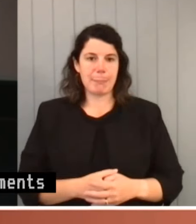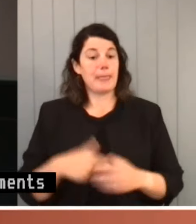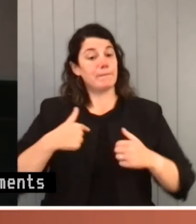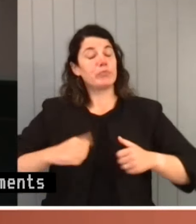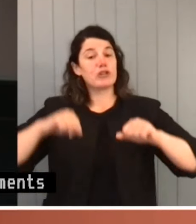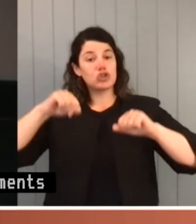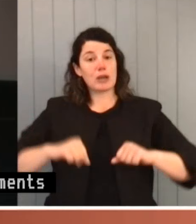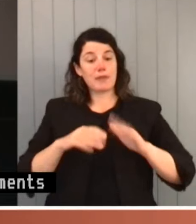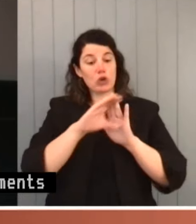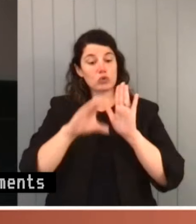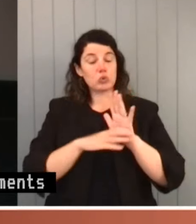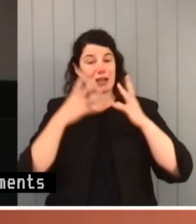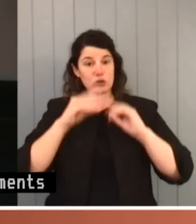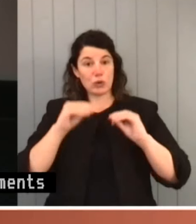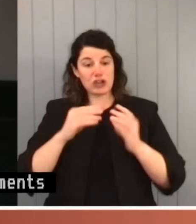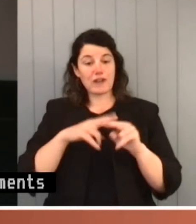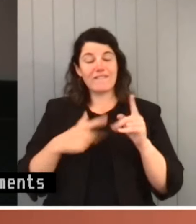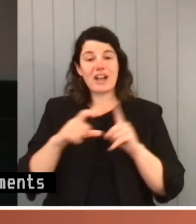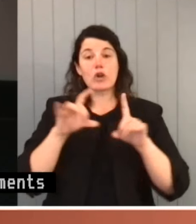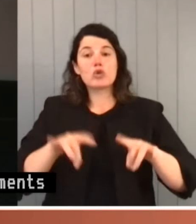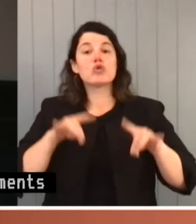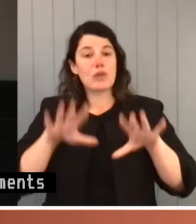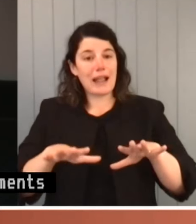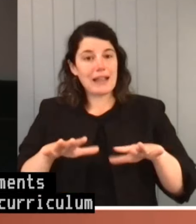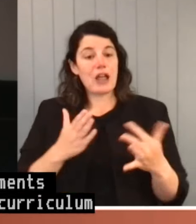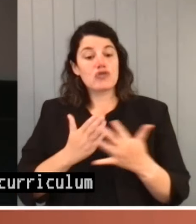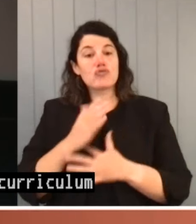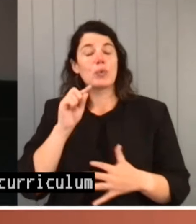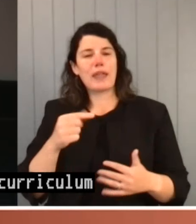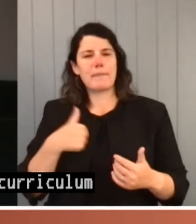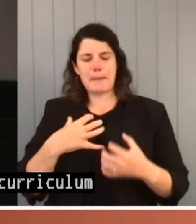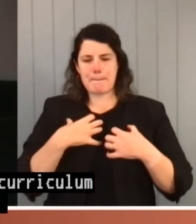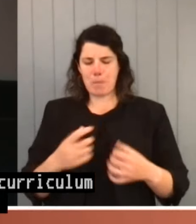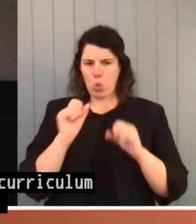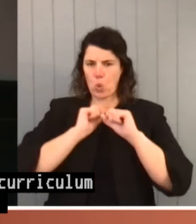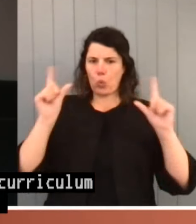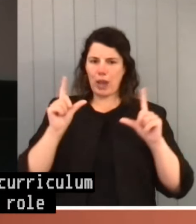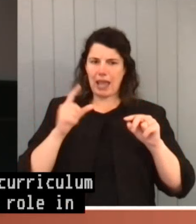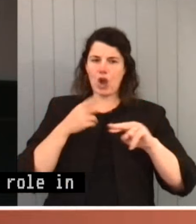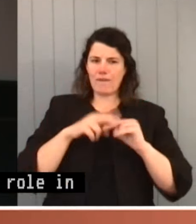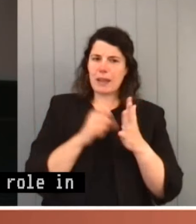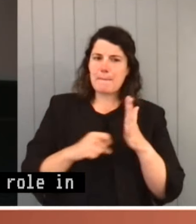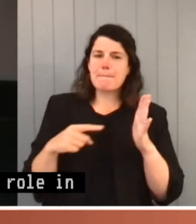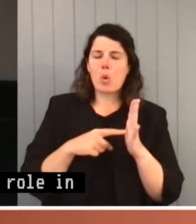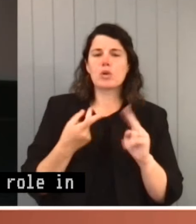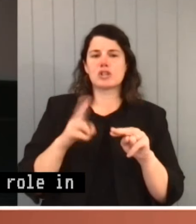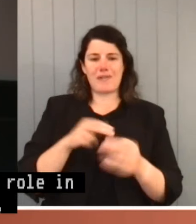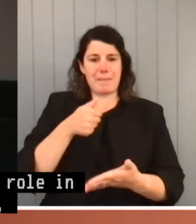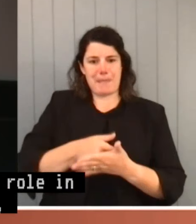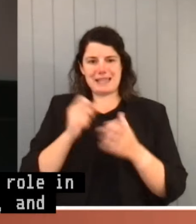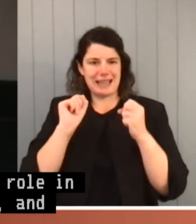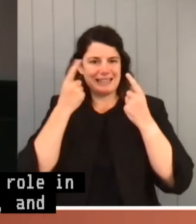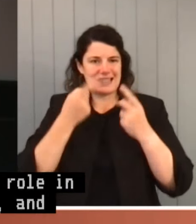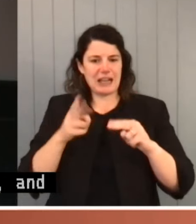Constitutional Education Fund Australia, and through that I have become increasingly conscious of the importance of a basic understanding of our